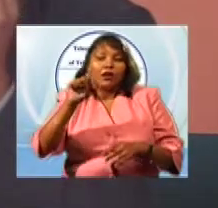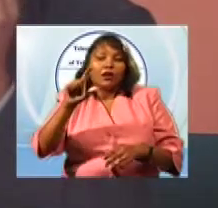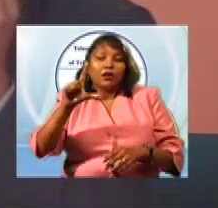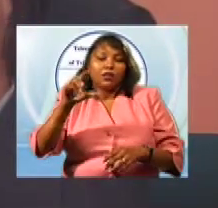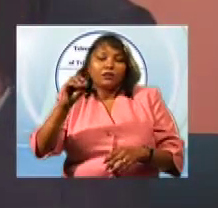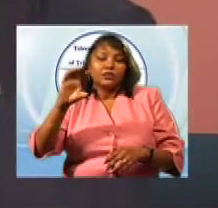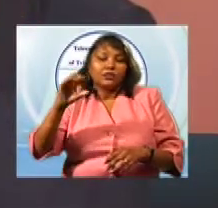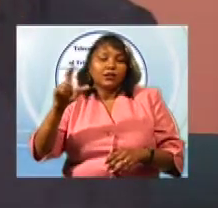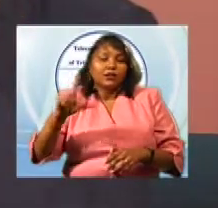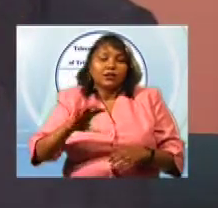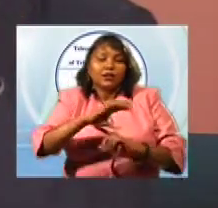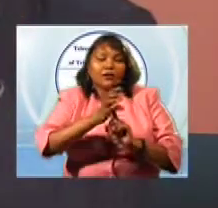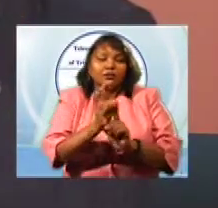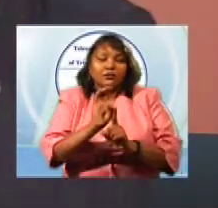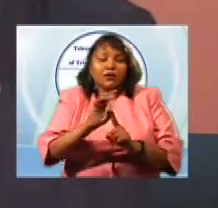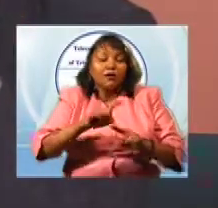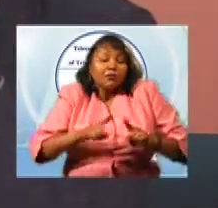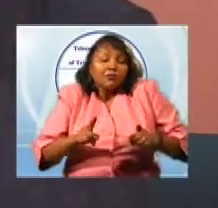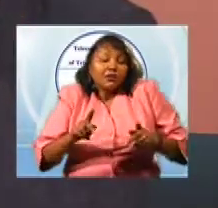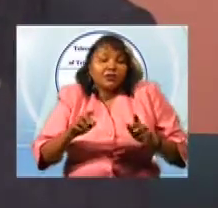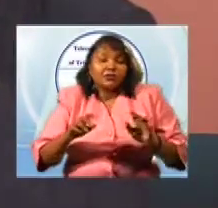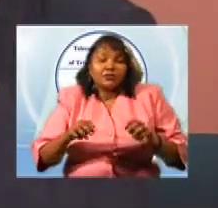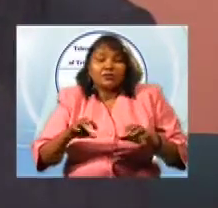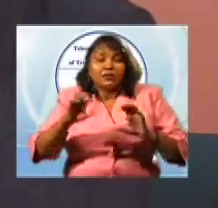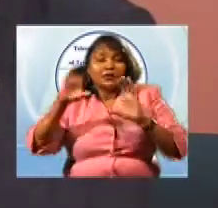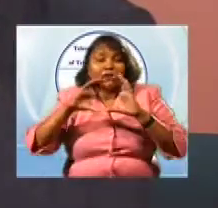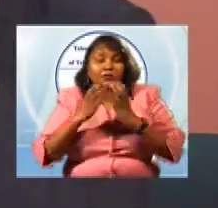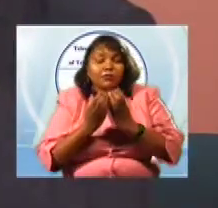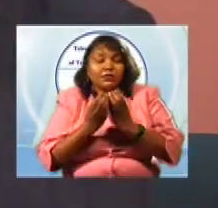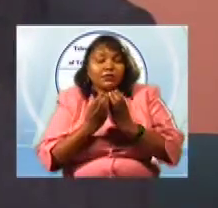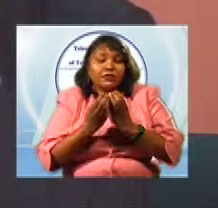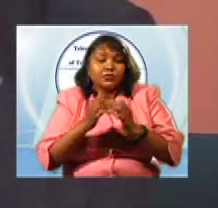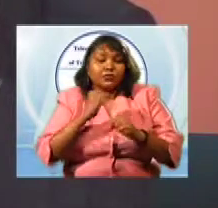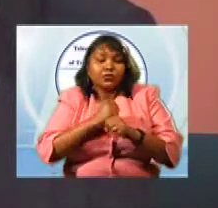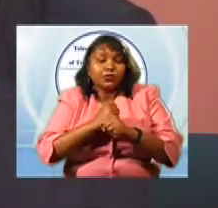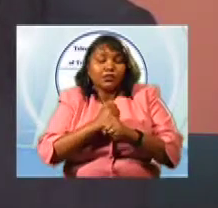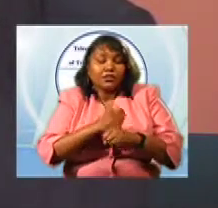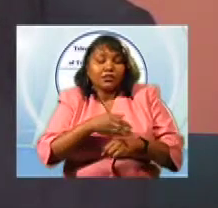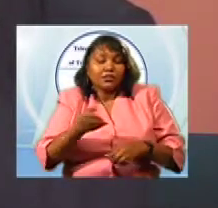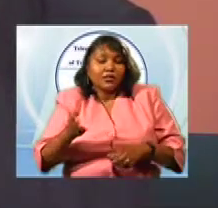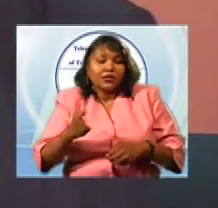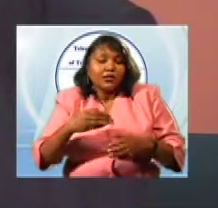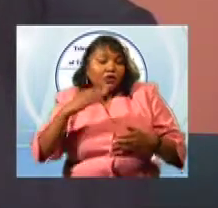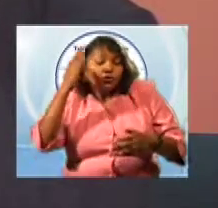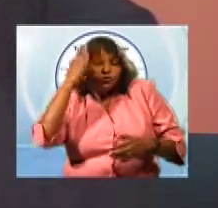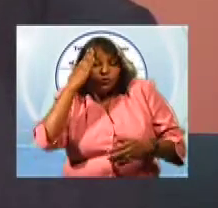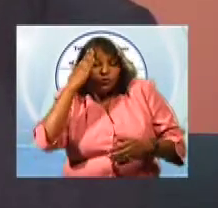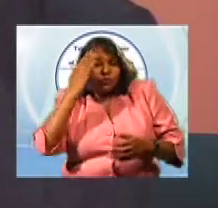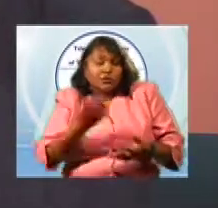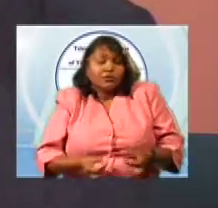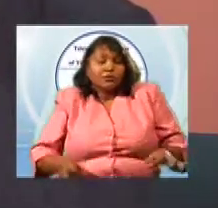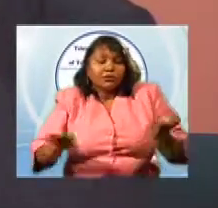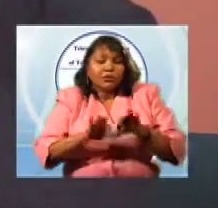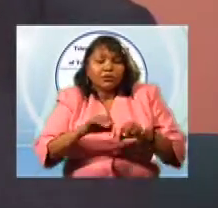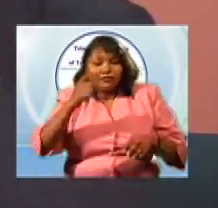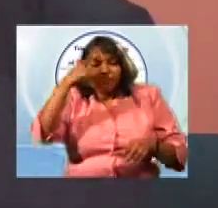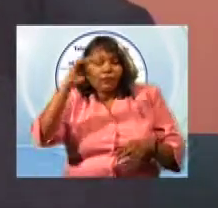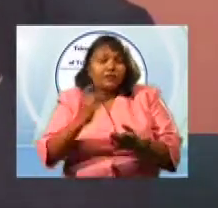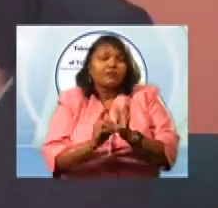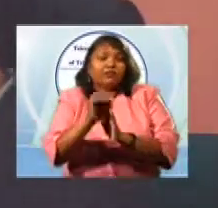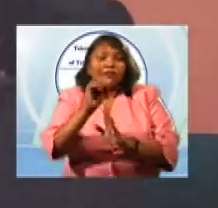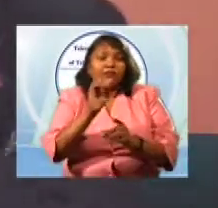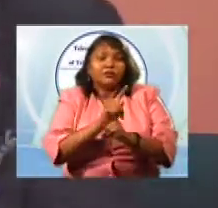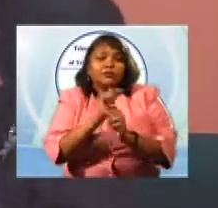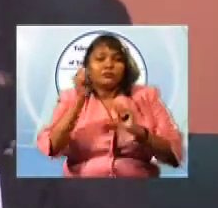programming as well, but the producers and the young people who worked in that station were very cognizant of what was important to the people